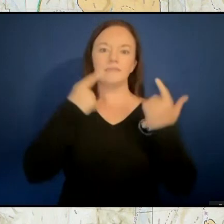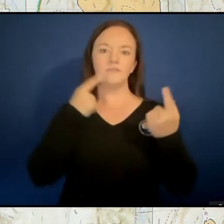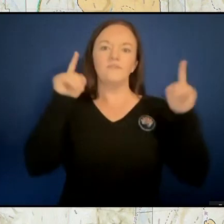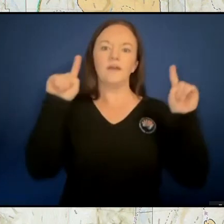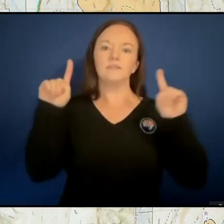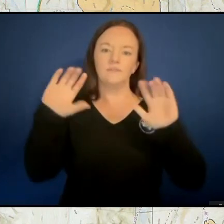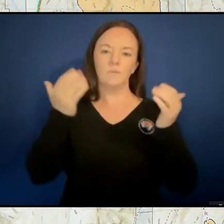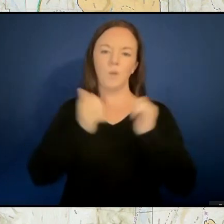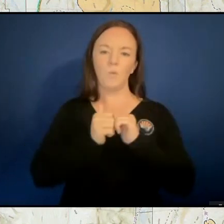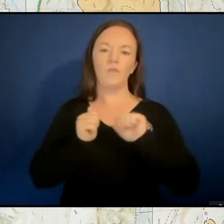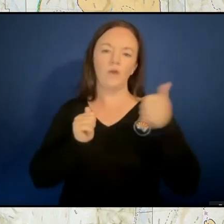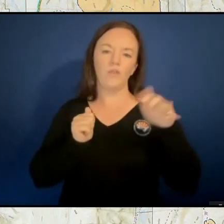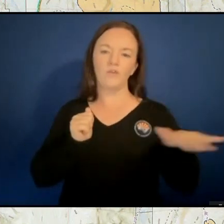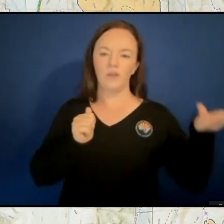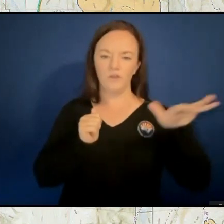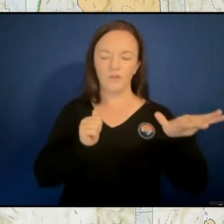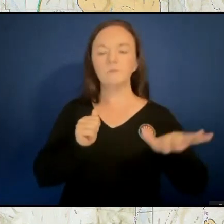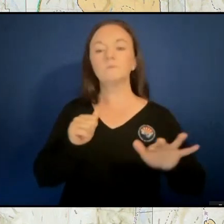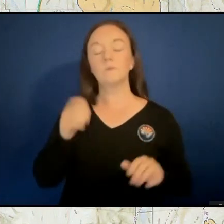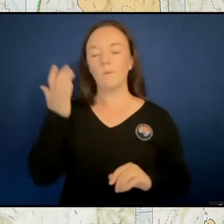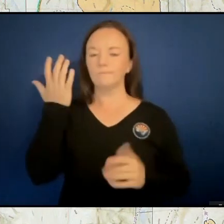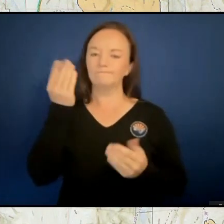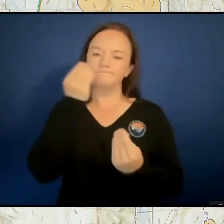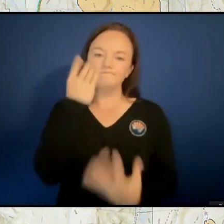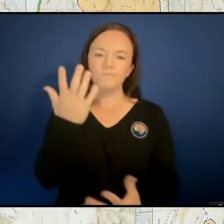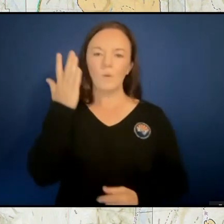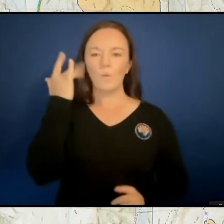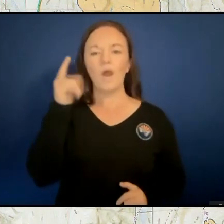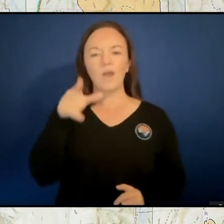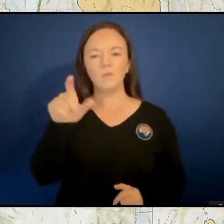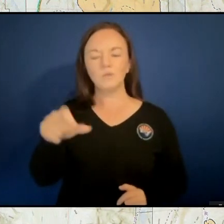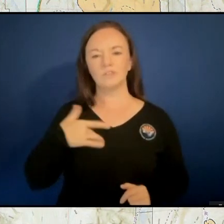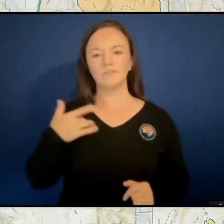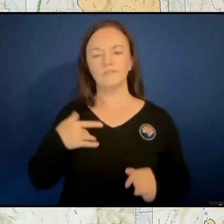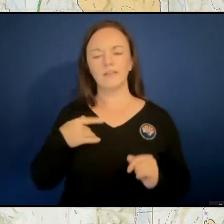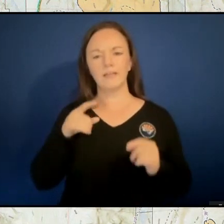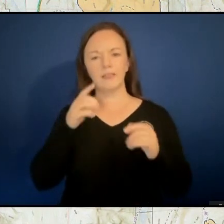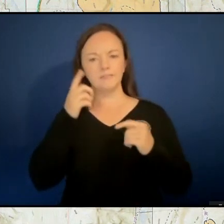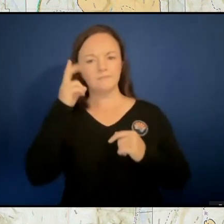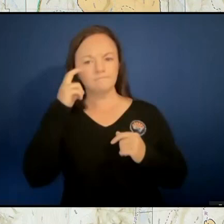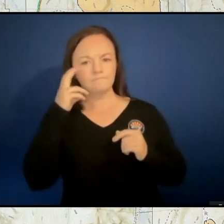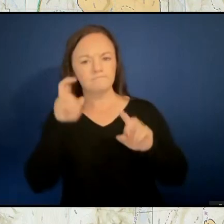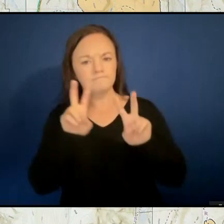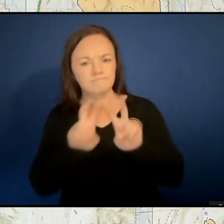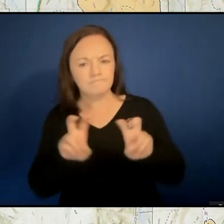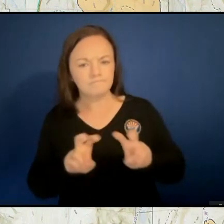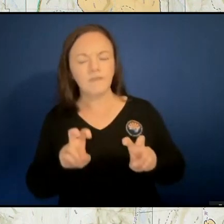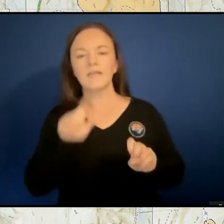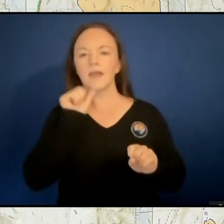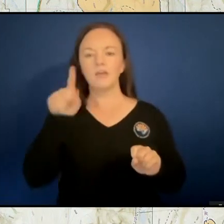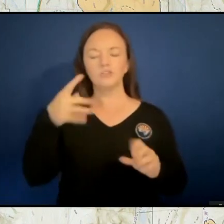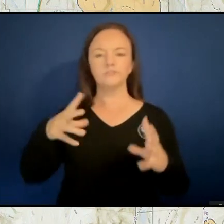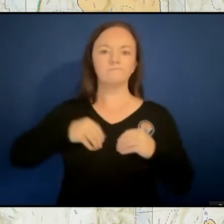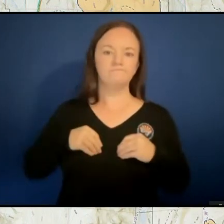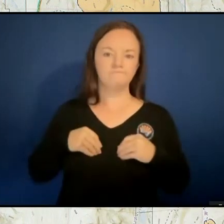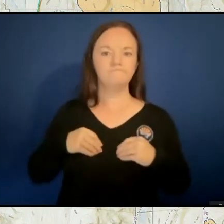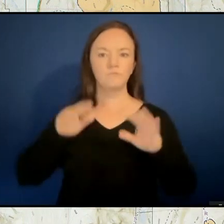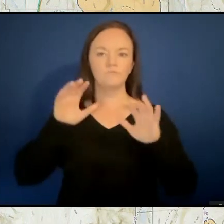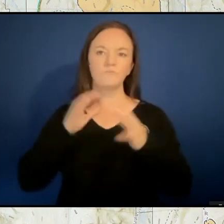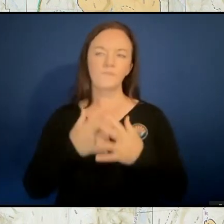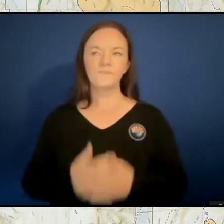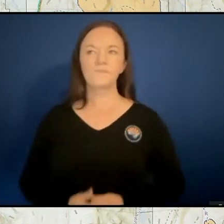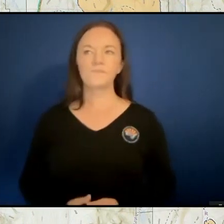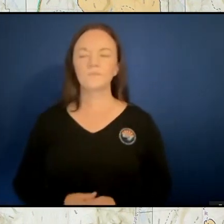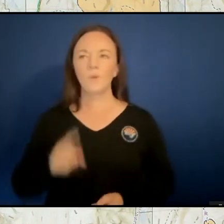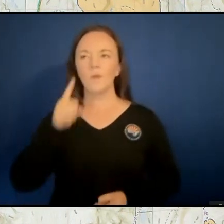reasons why you should be a little bit skeptical of that. And then, um, let's see, I think that's, that